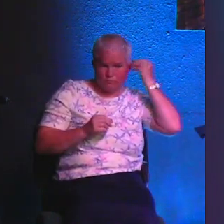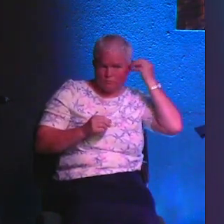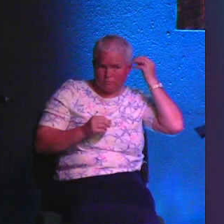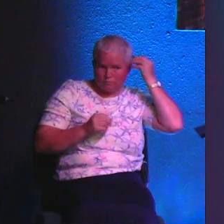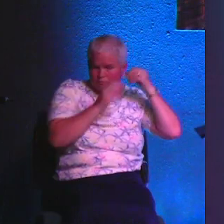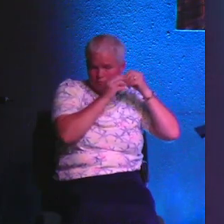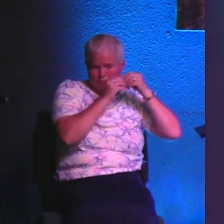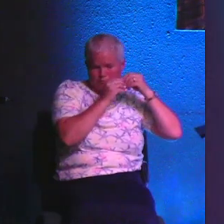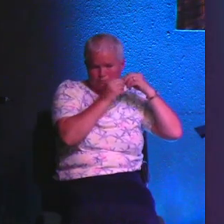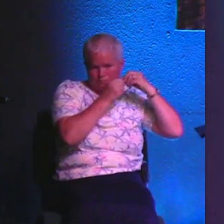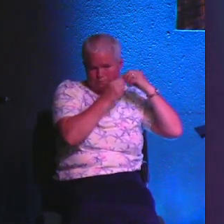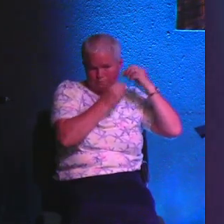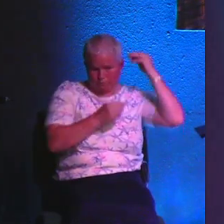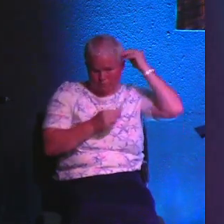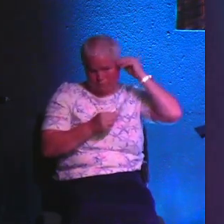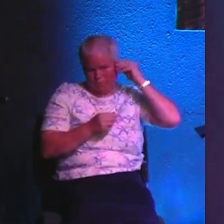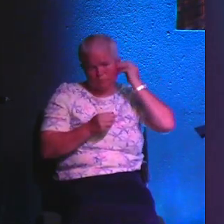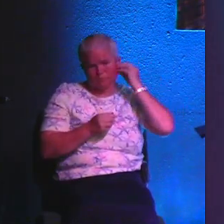those down about halfway.